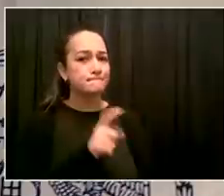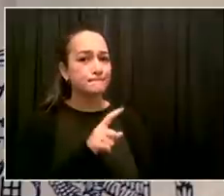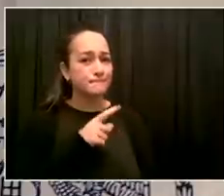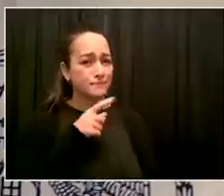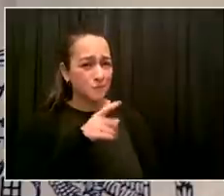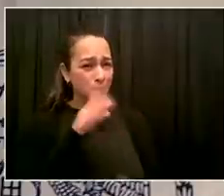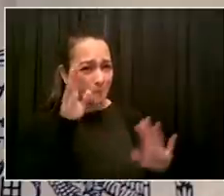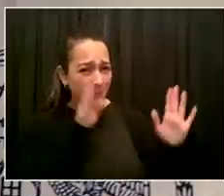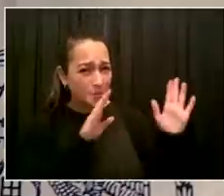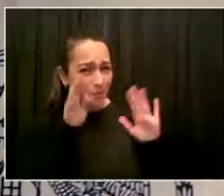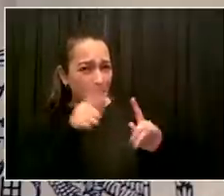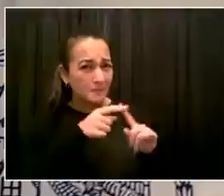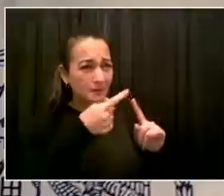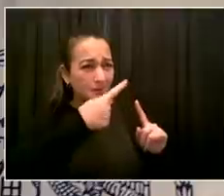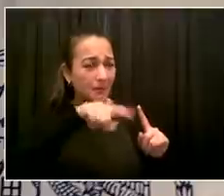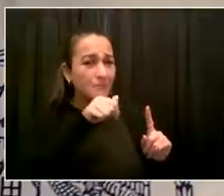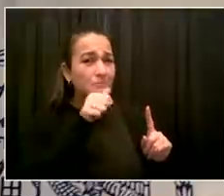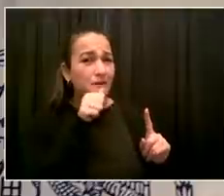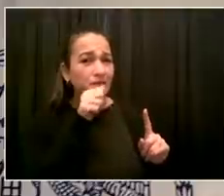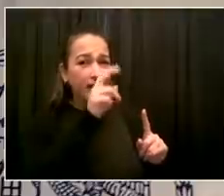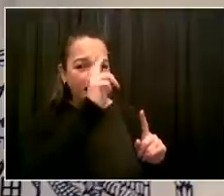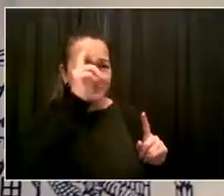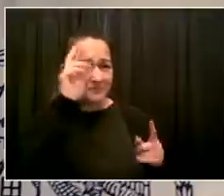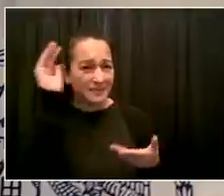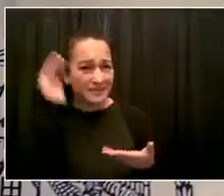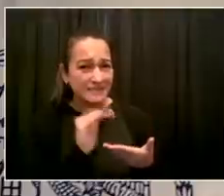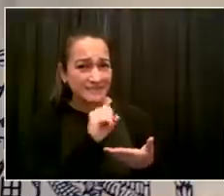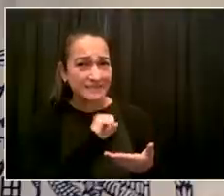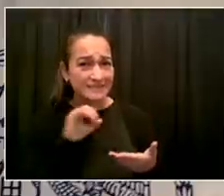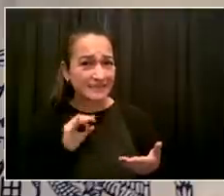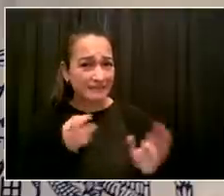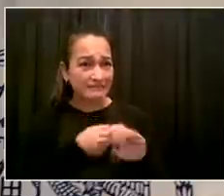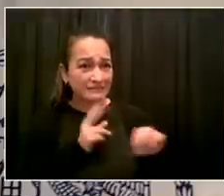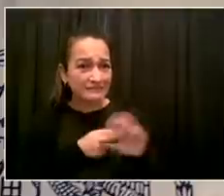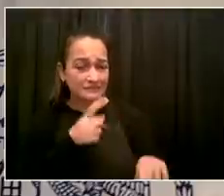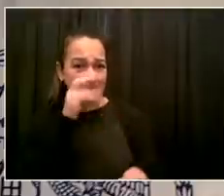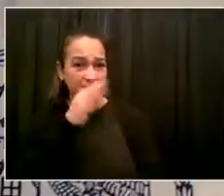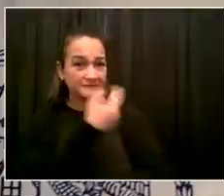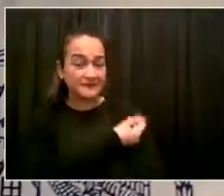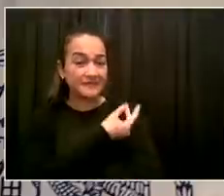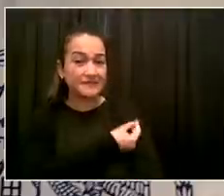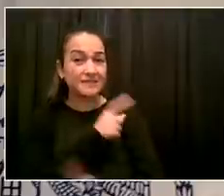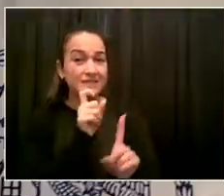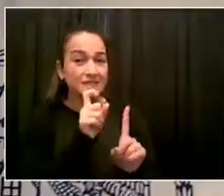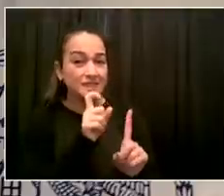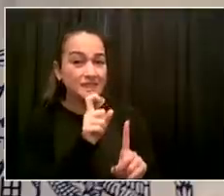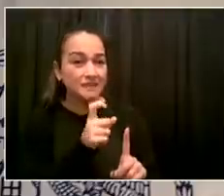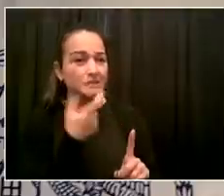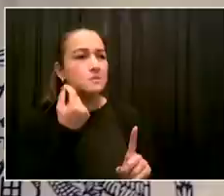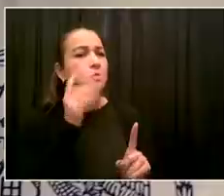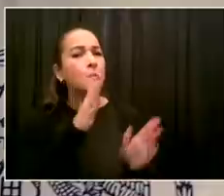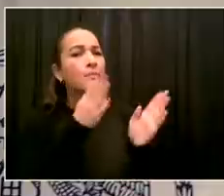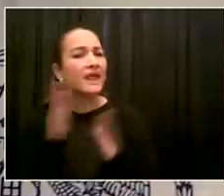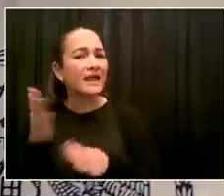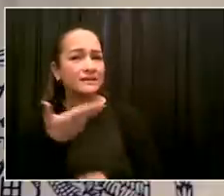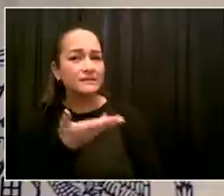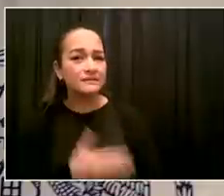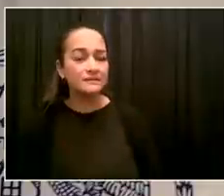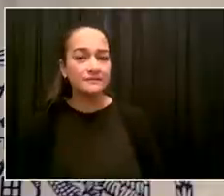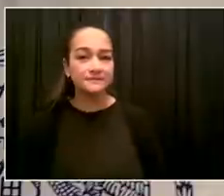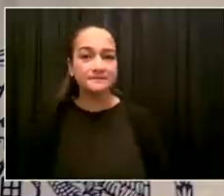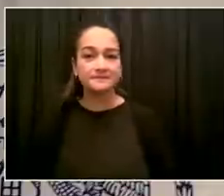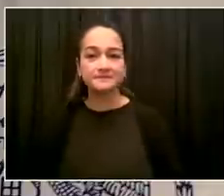vaccine mandate? And what are you doing to monitor that or respond to that? I will start, Emma, and obviously